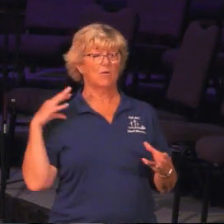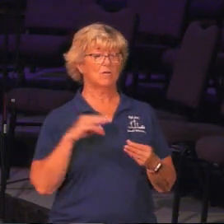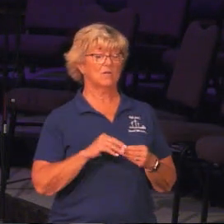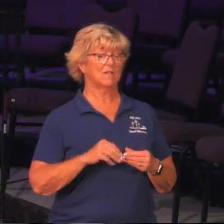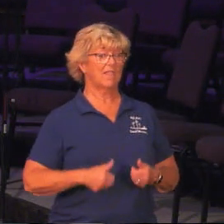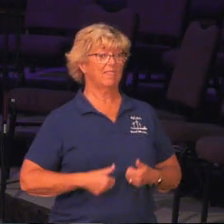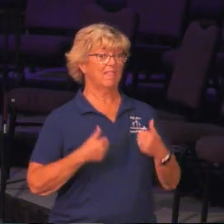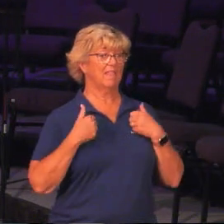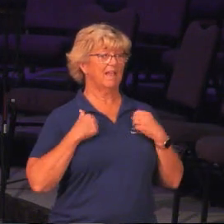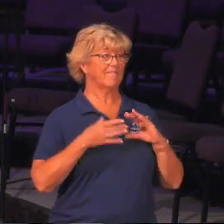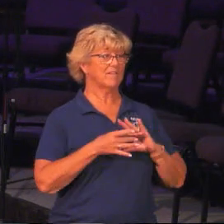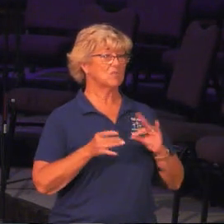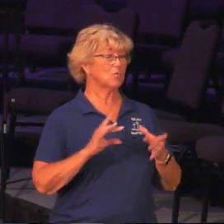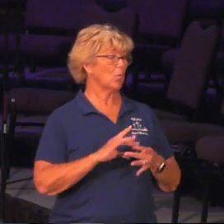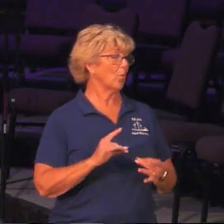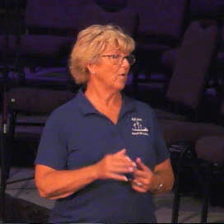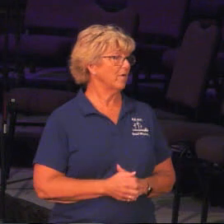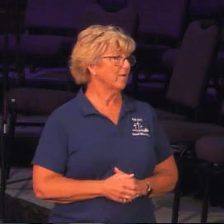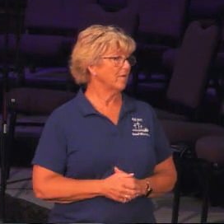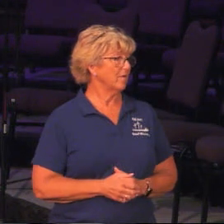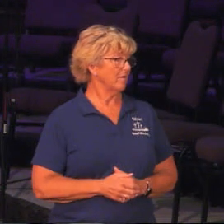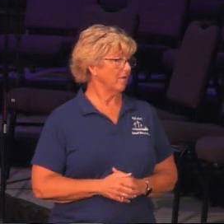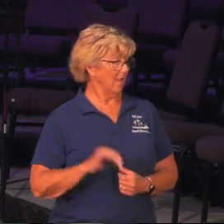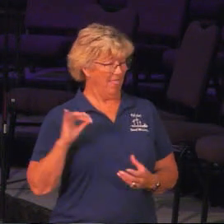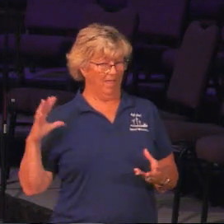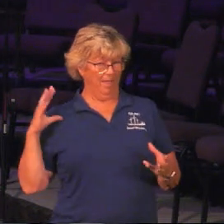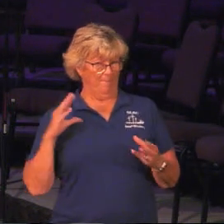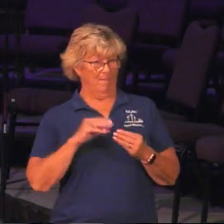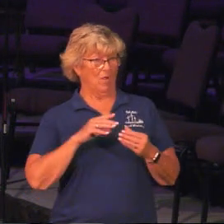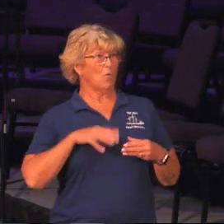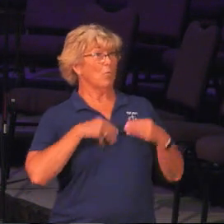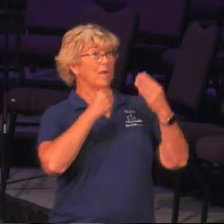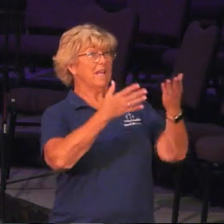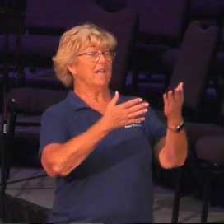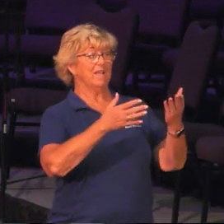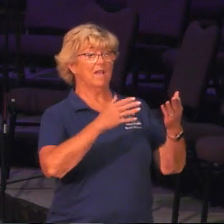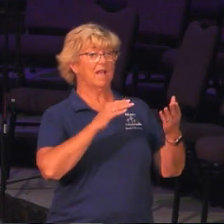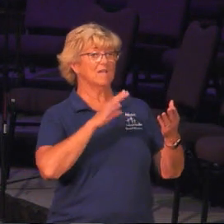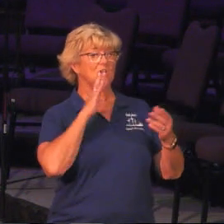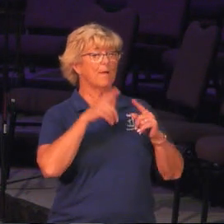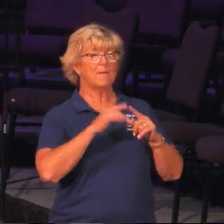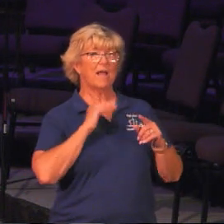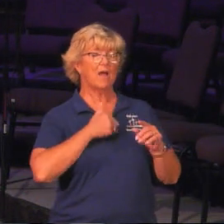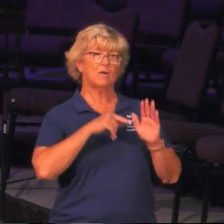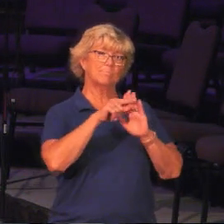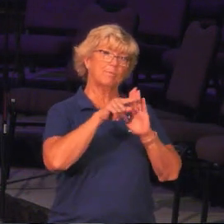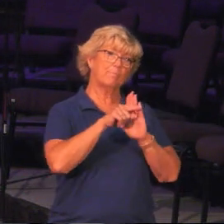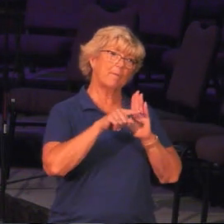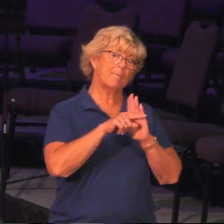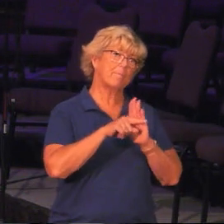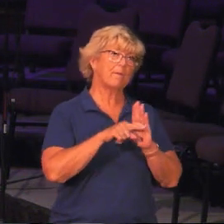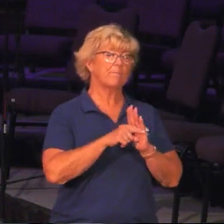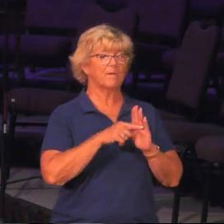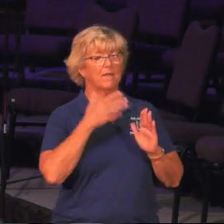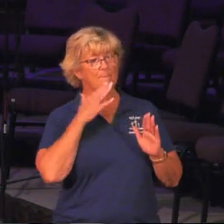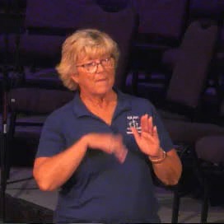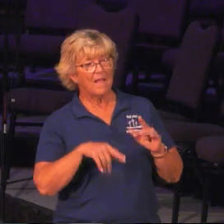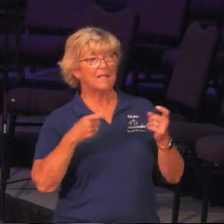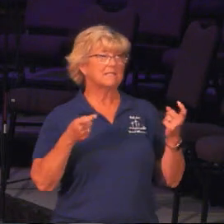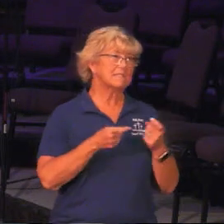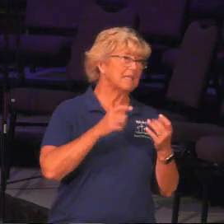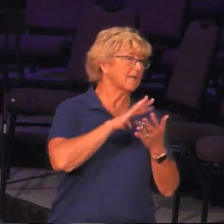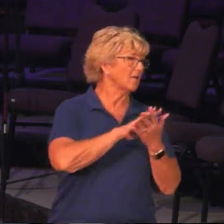Now, I don't think this account of ourselves that we give to God is going to be our sinful nature and the bad things that we've done.